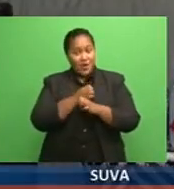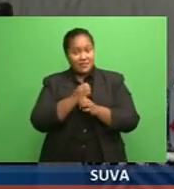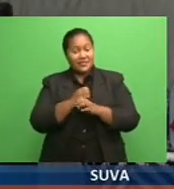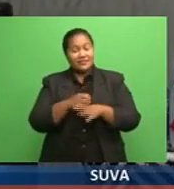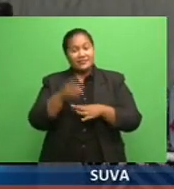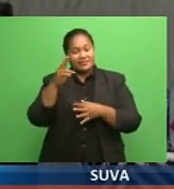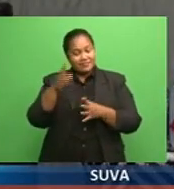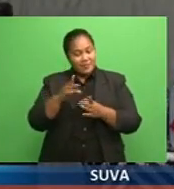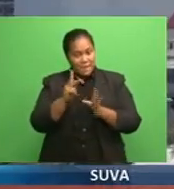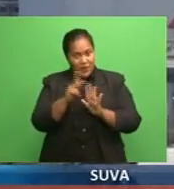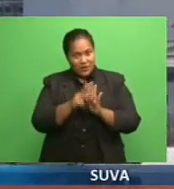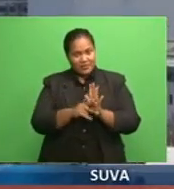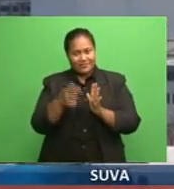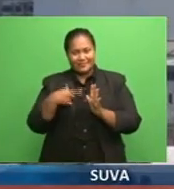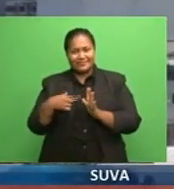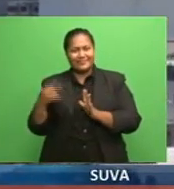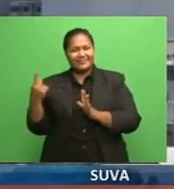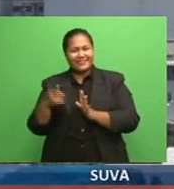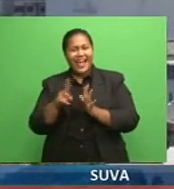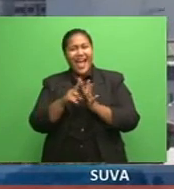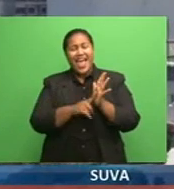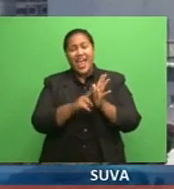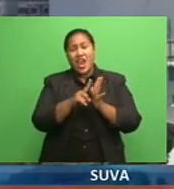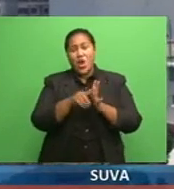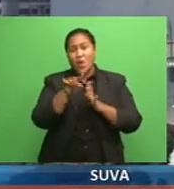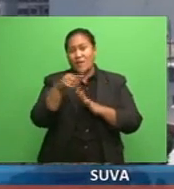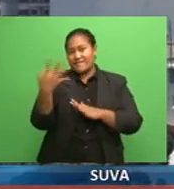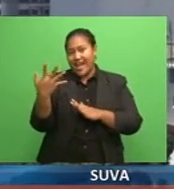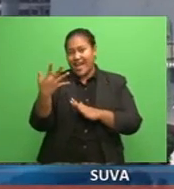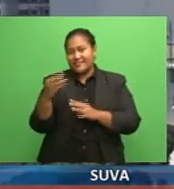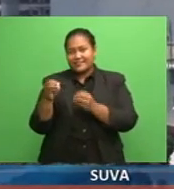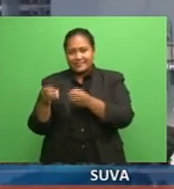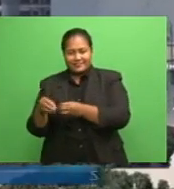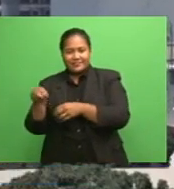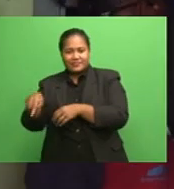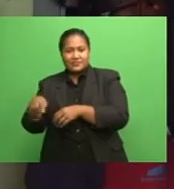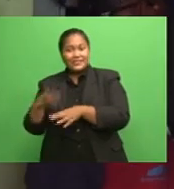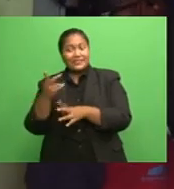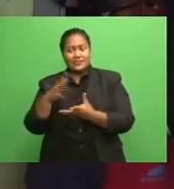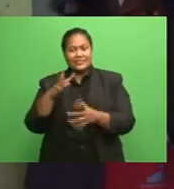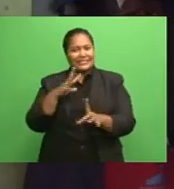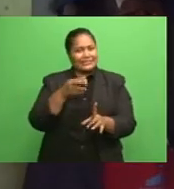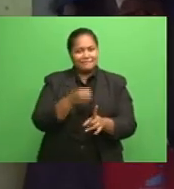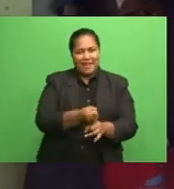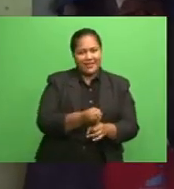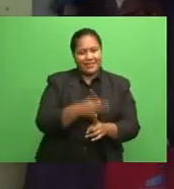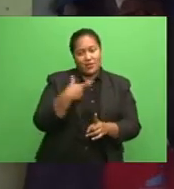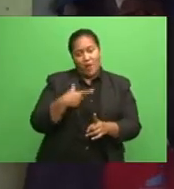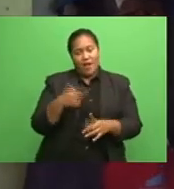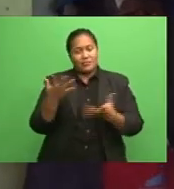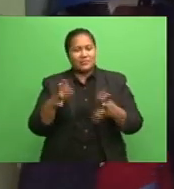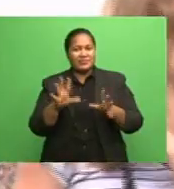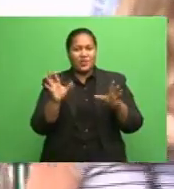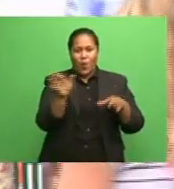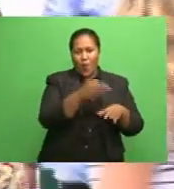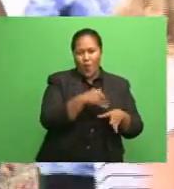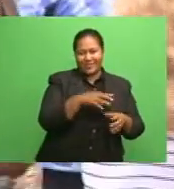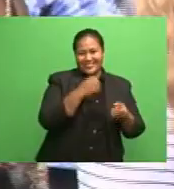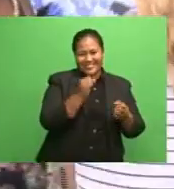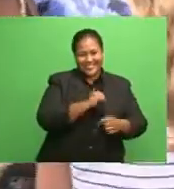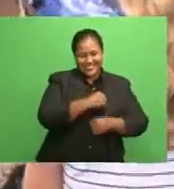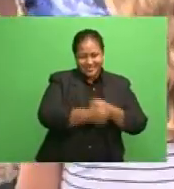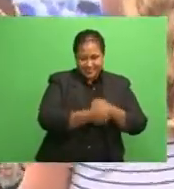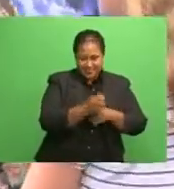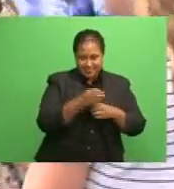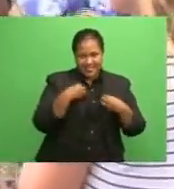to an ILO assessment, five industries are severely affected, including wholesale and retail sales, as well